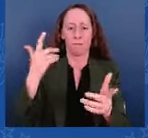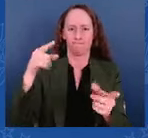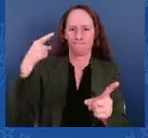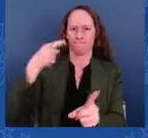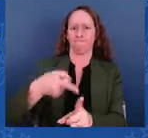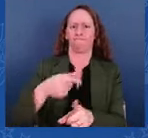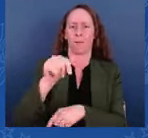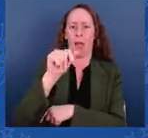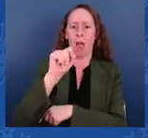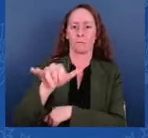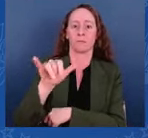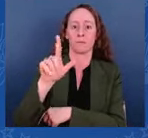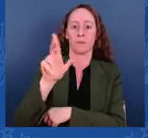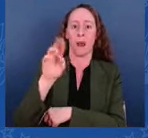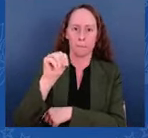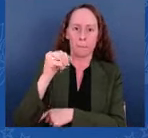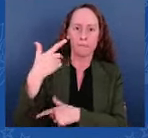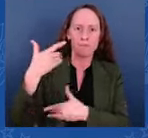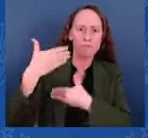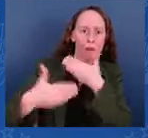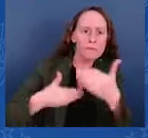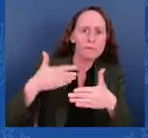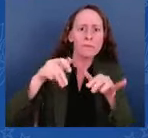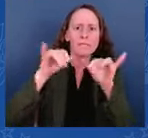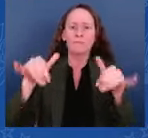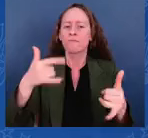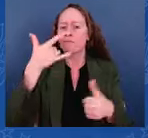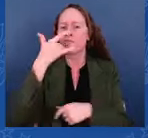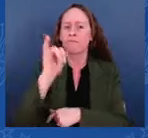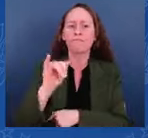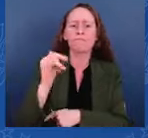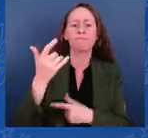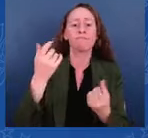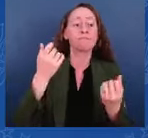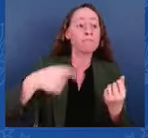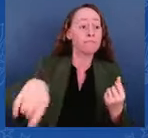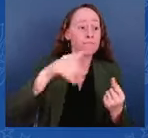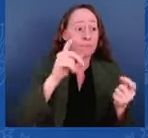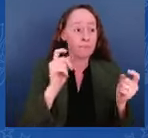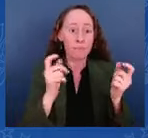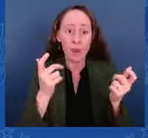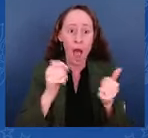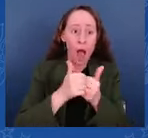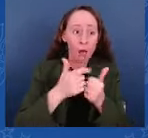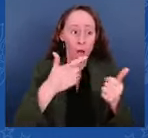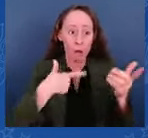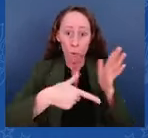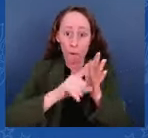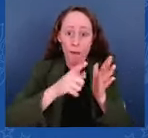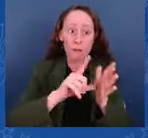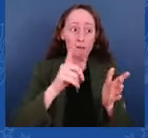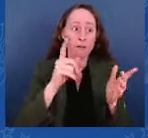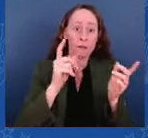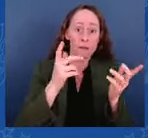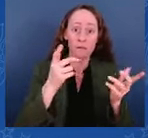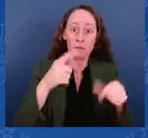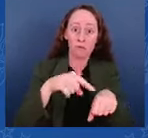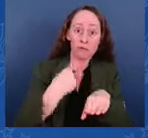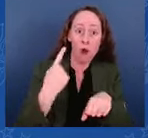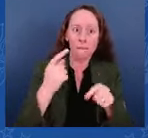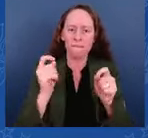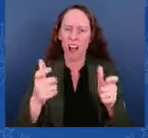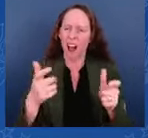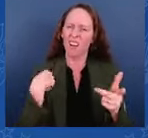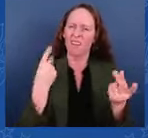goal is to deliver decisions on asylum as quickly as possible. The quicker decision means that a migrant is less likely